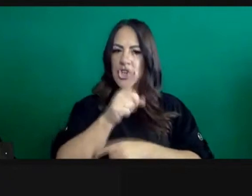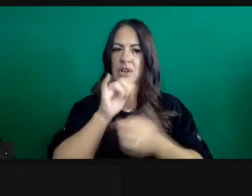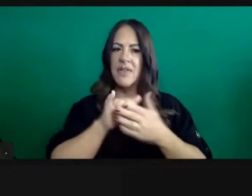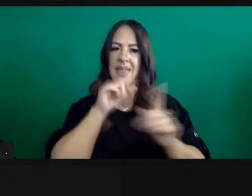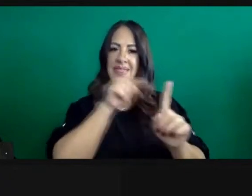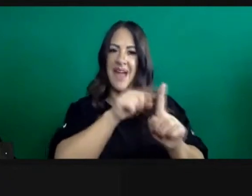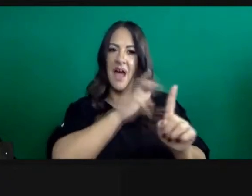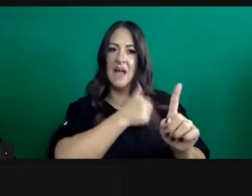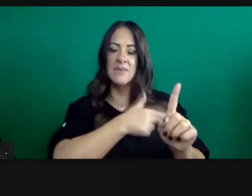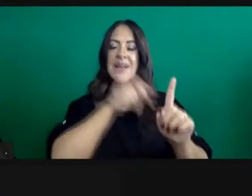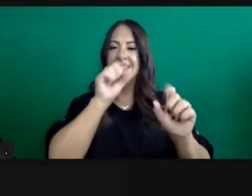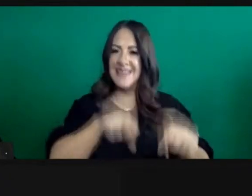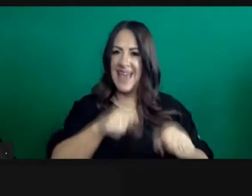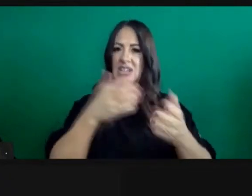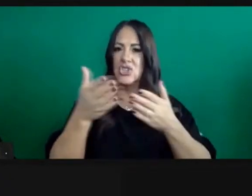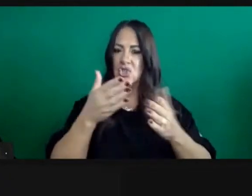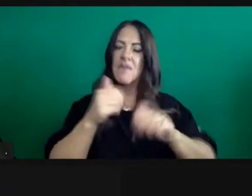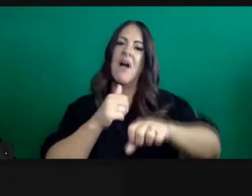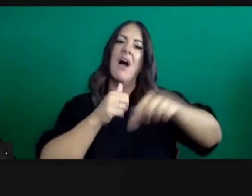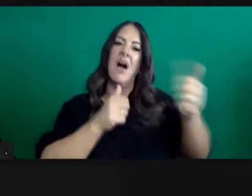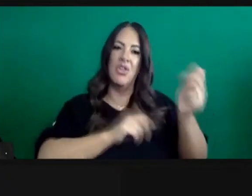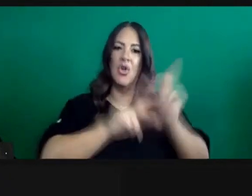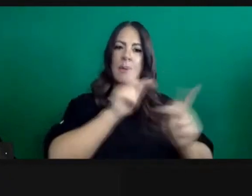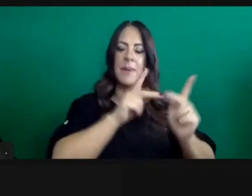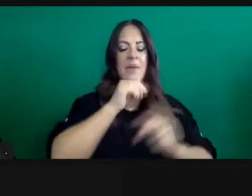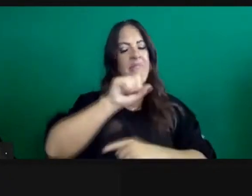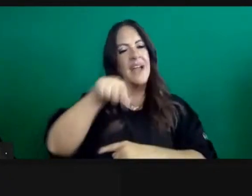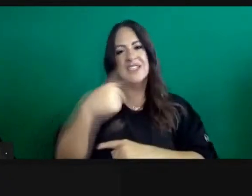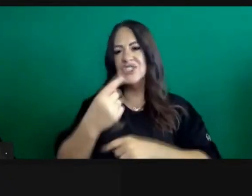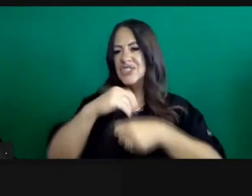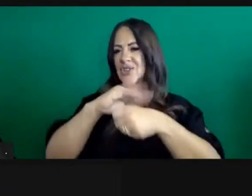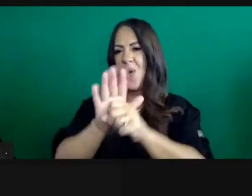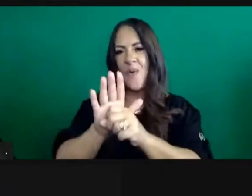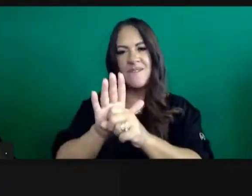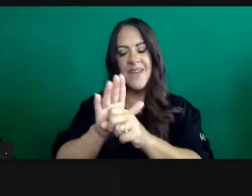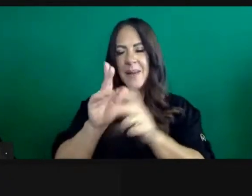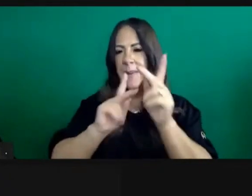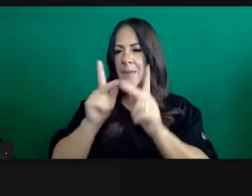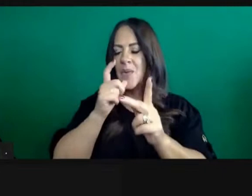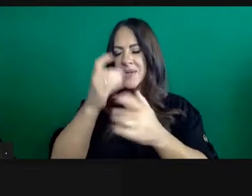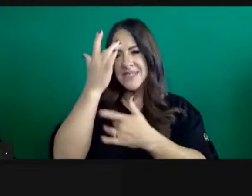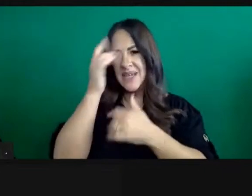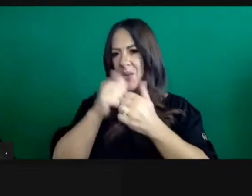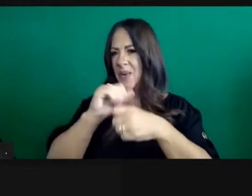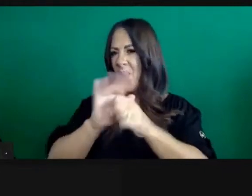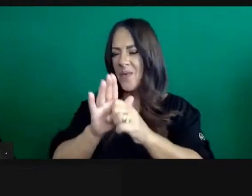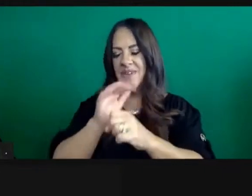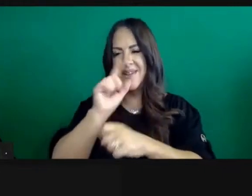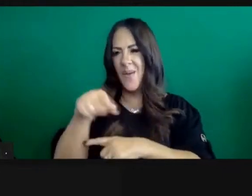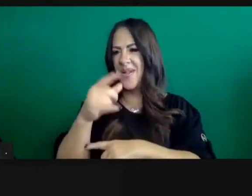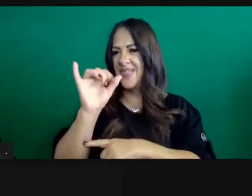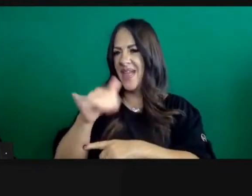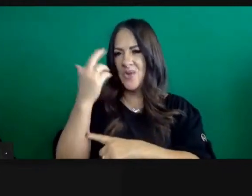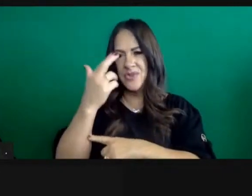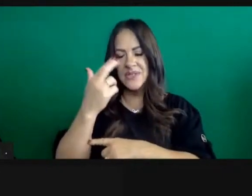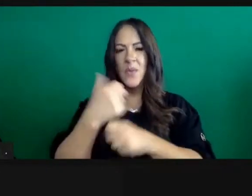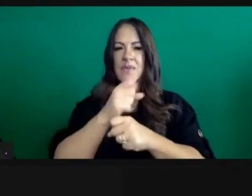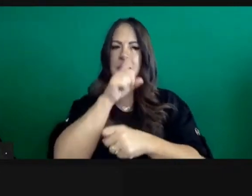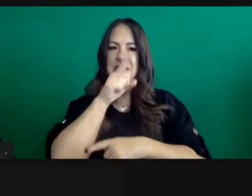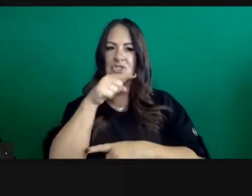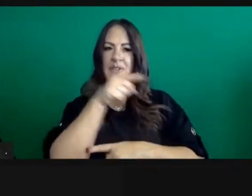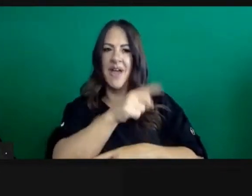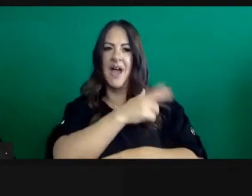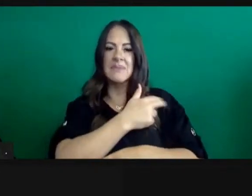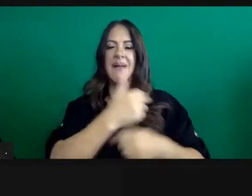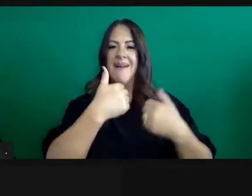other much needed services in those facilities. And so in some ways, we adjust that rate to make sure